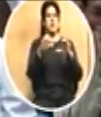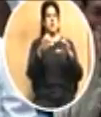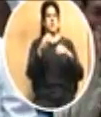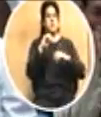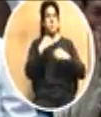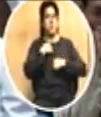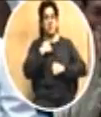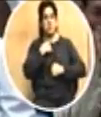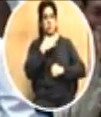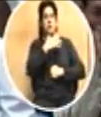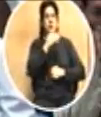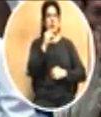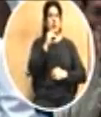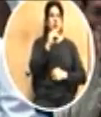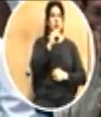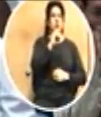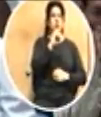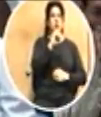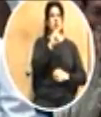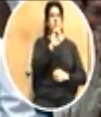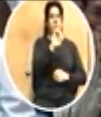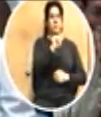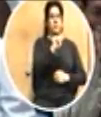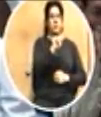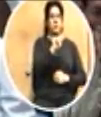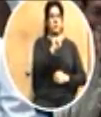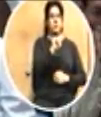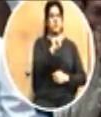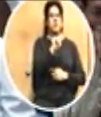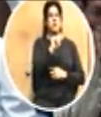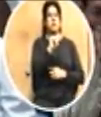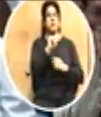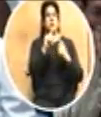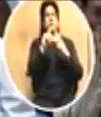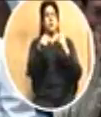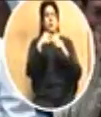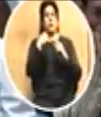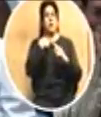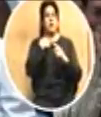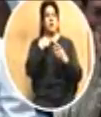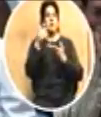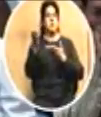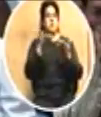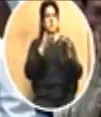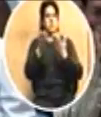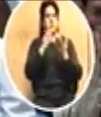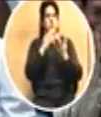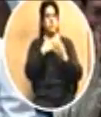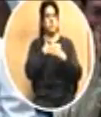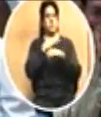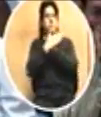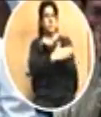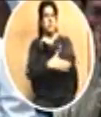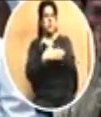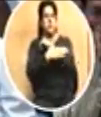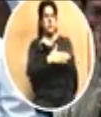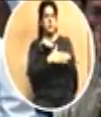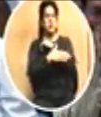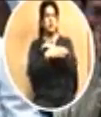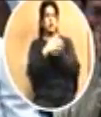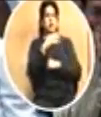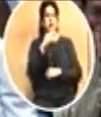who defend that vote. When I served our country in Vietnam,